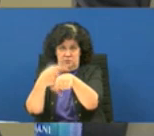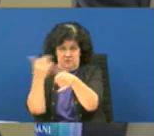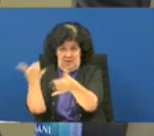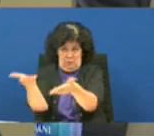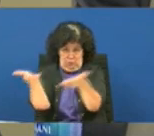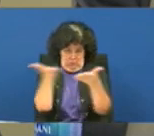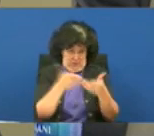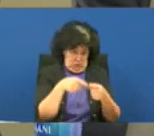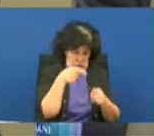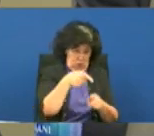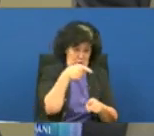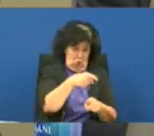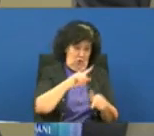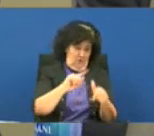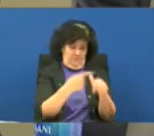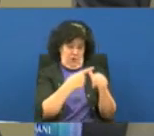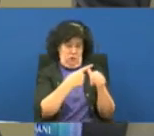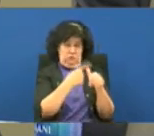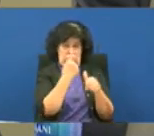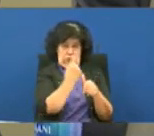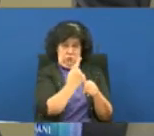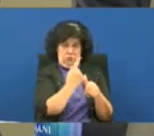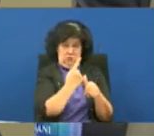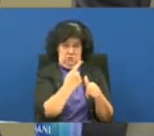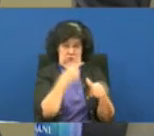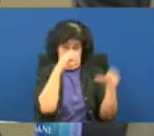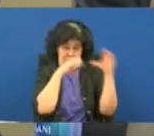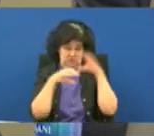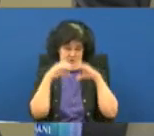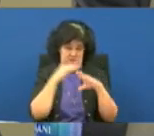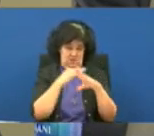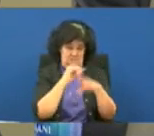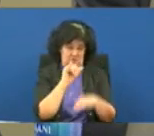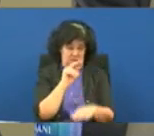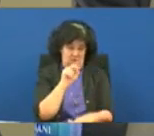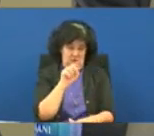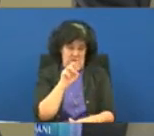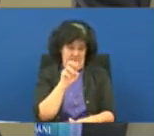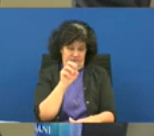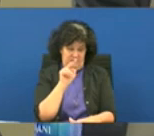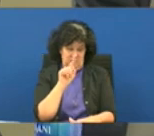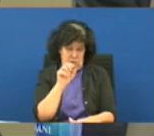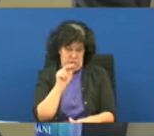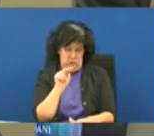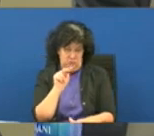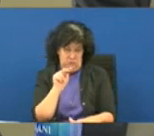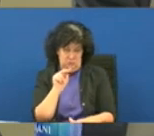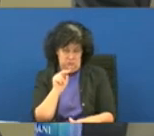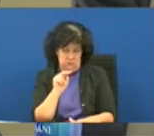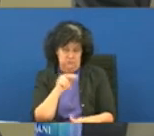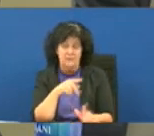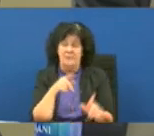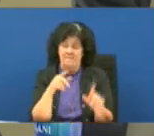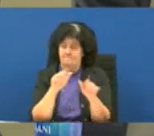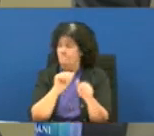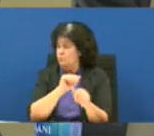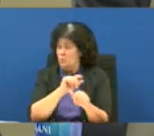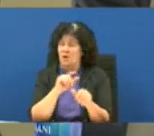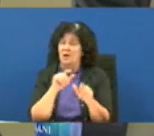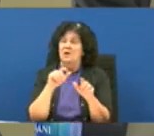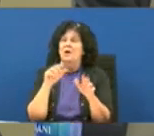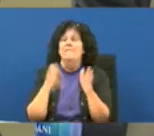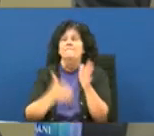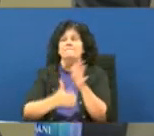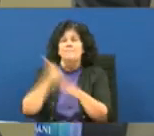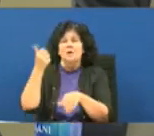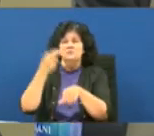correct so you're the first one in your class but crisis intervention has been there through uh larger healthcare facilities all all hospitals have not all